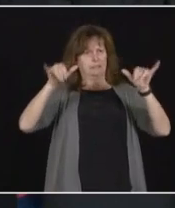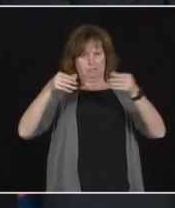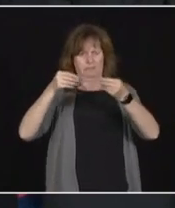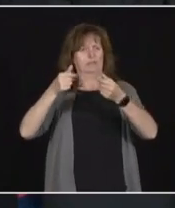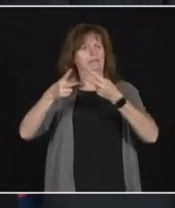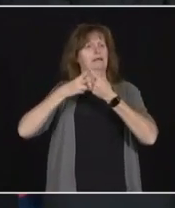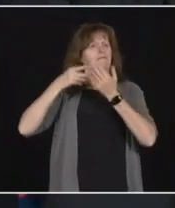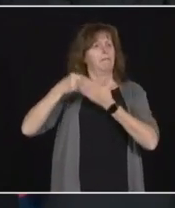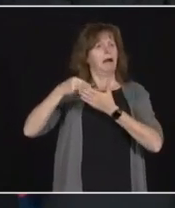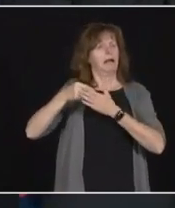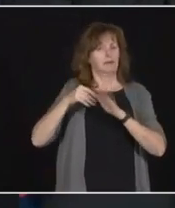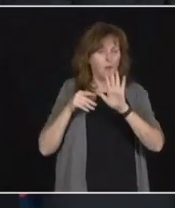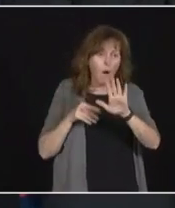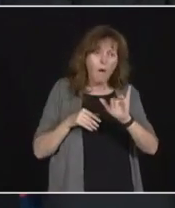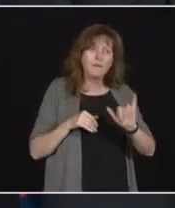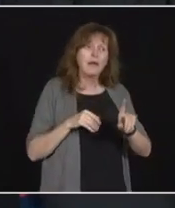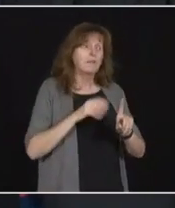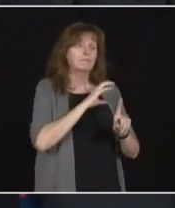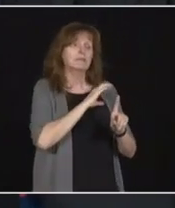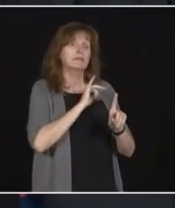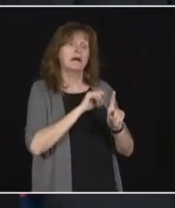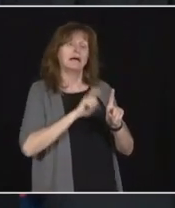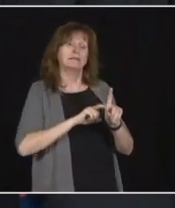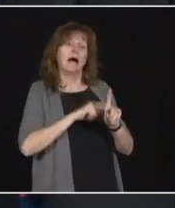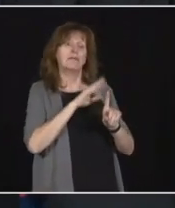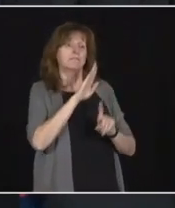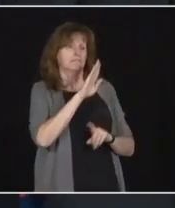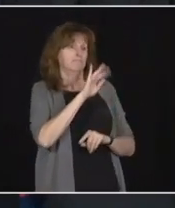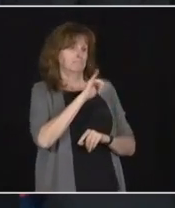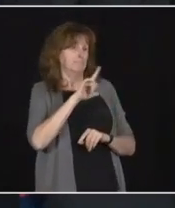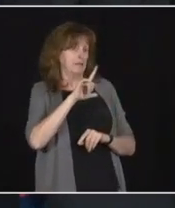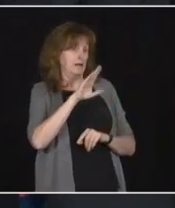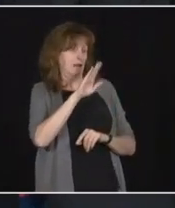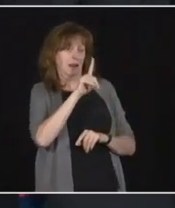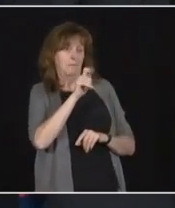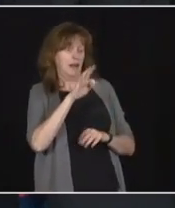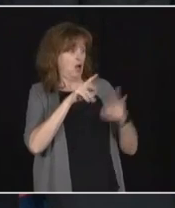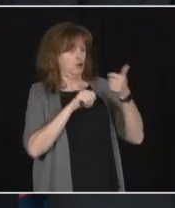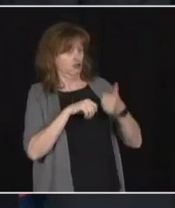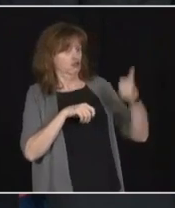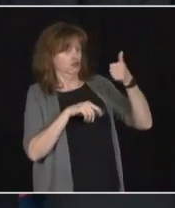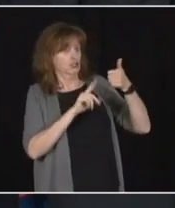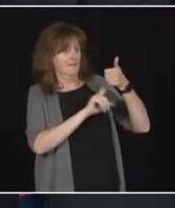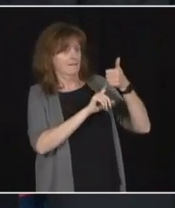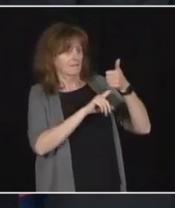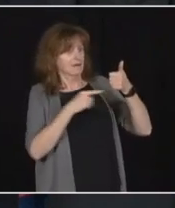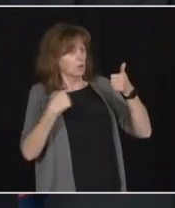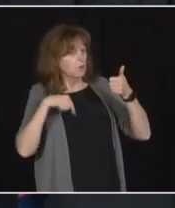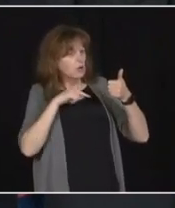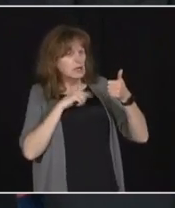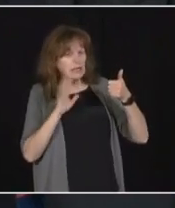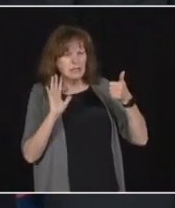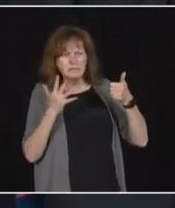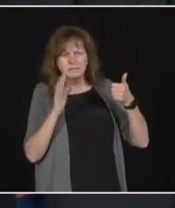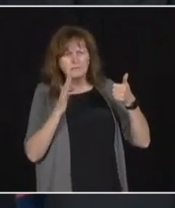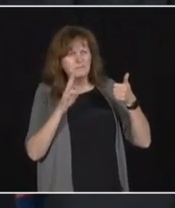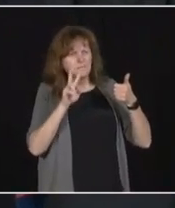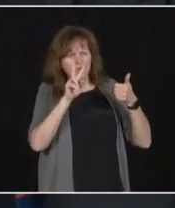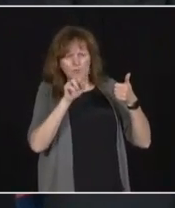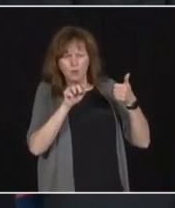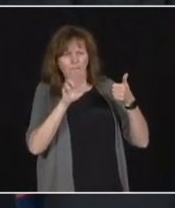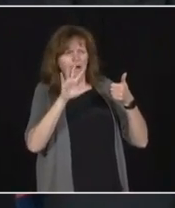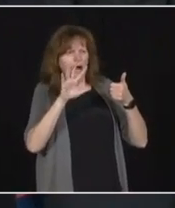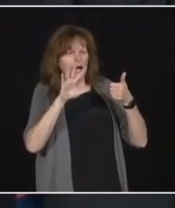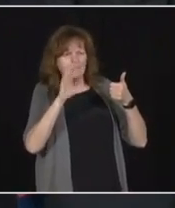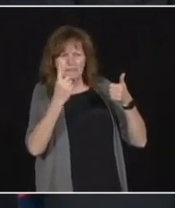efficiencies we found. But keeping in mind, 2.5%, we still, up to today, unless the new class